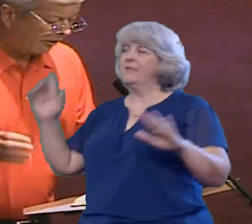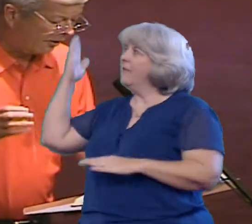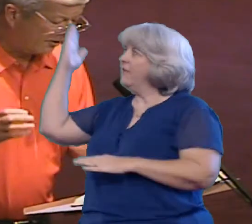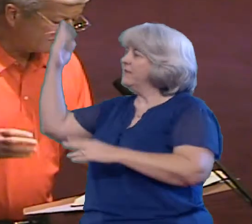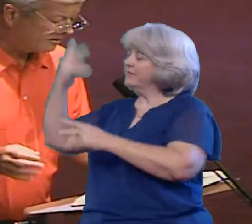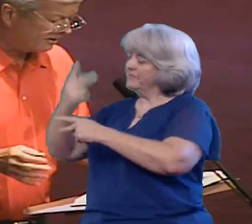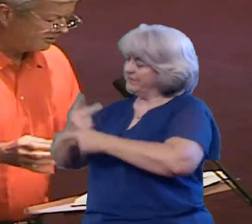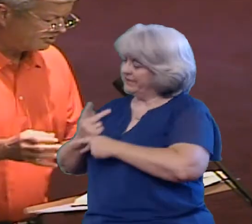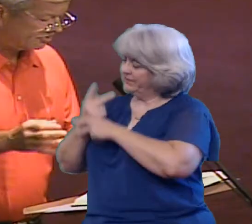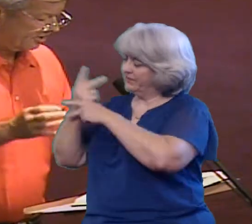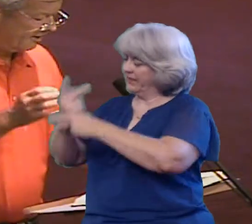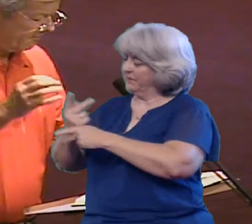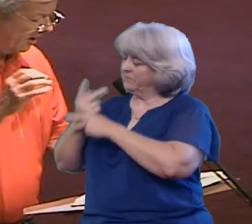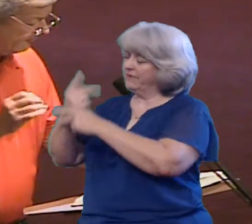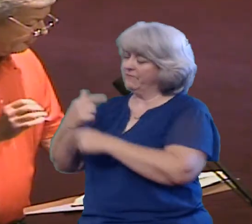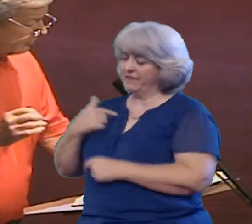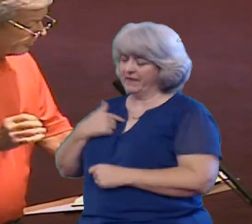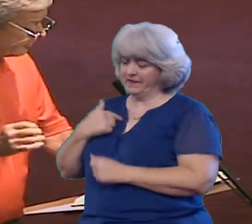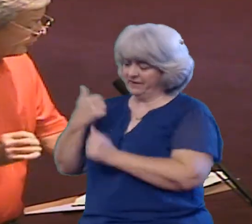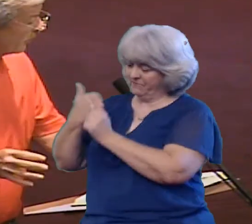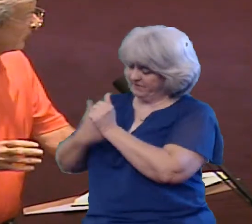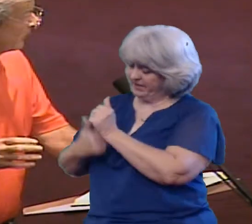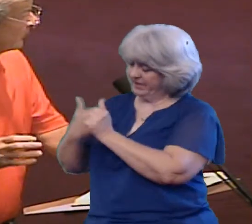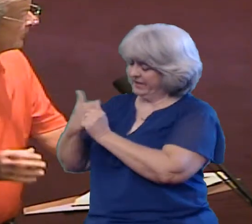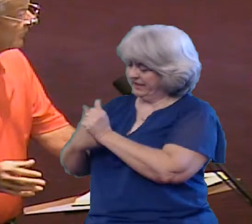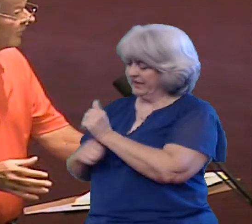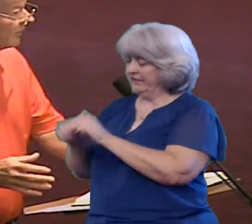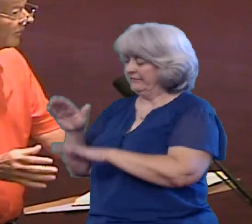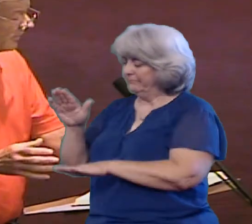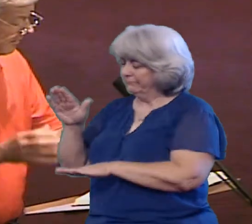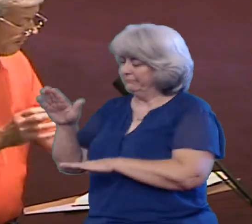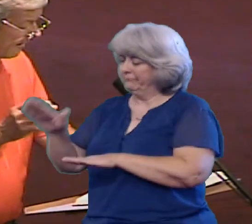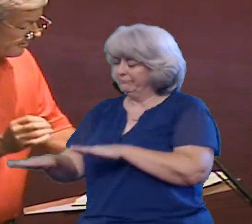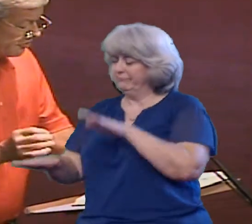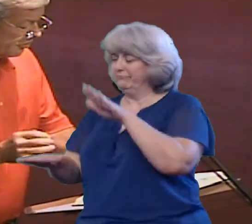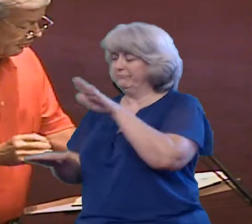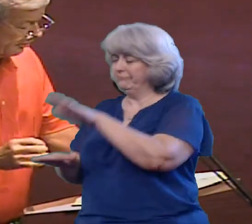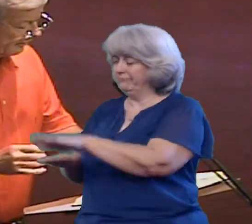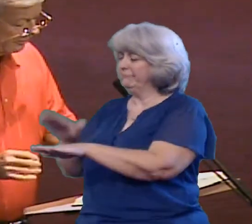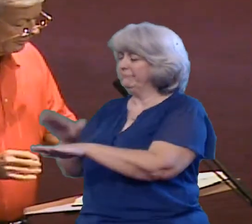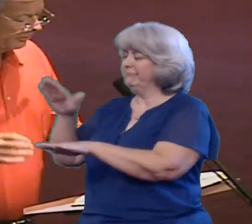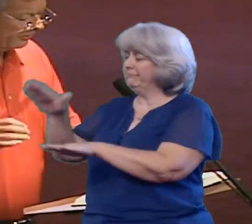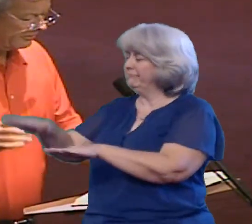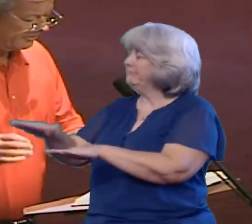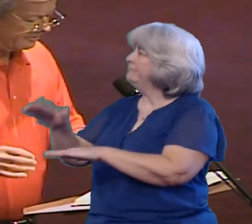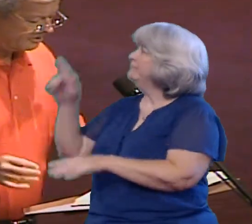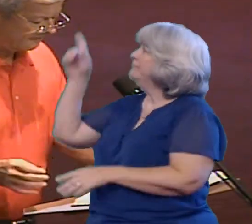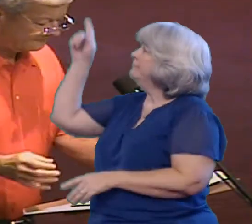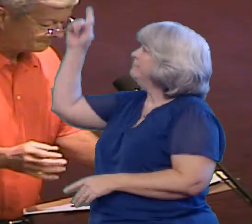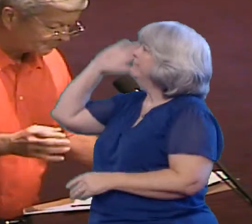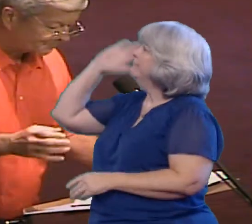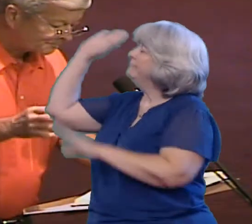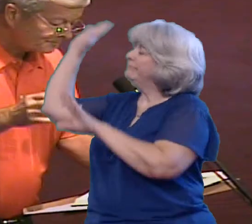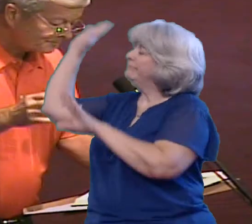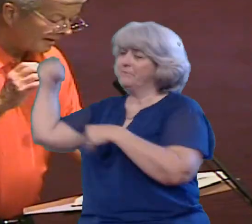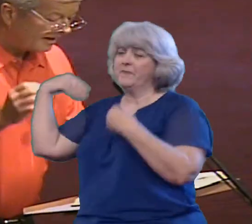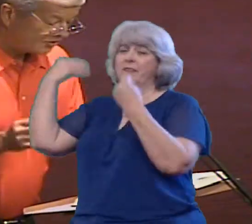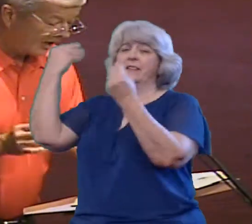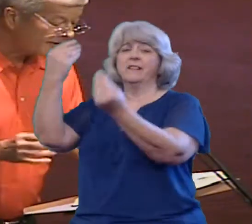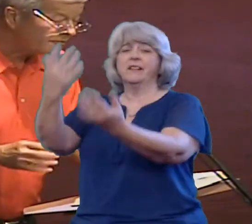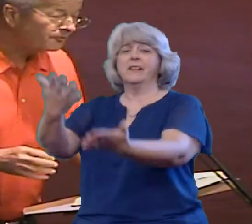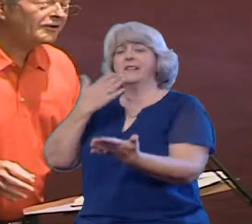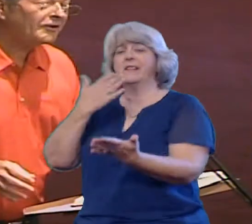now I my way Surely goodness and mercy